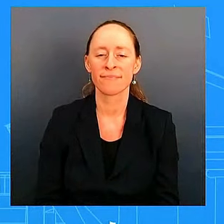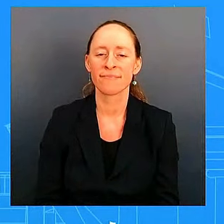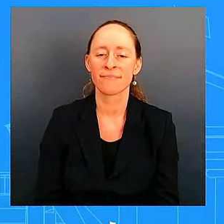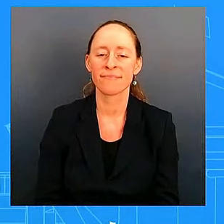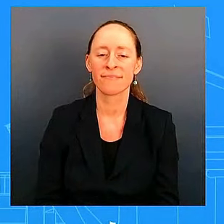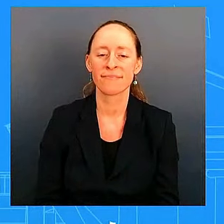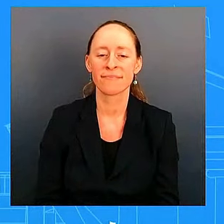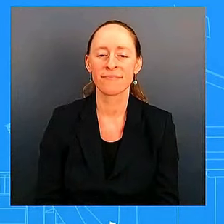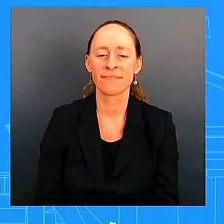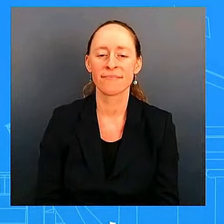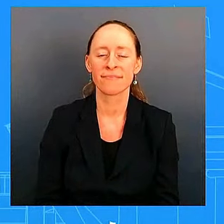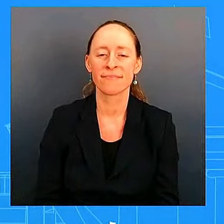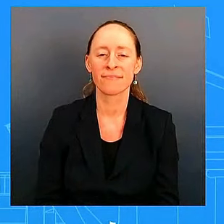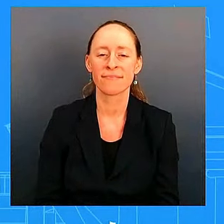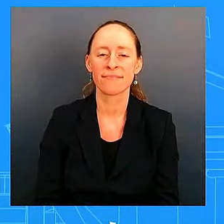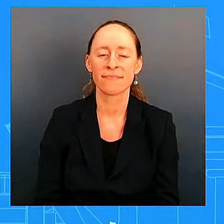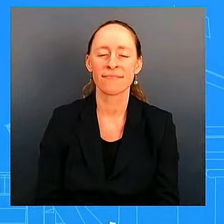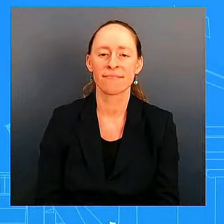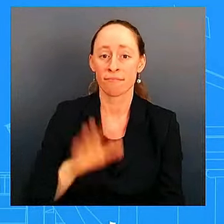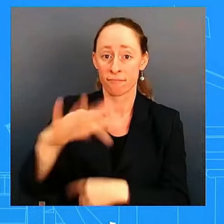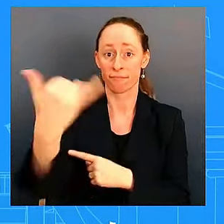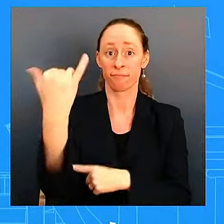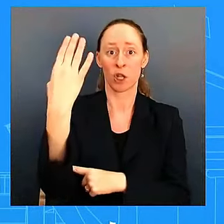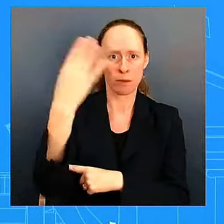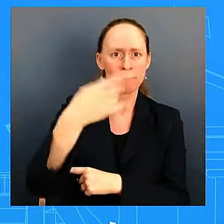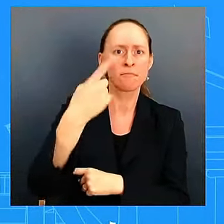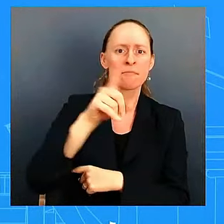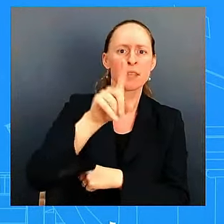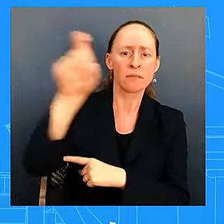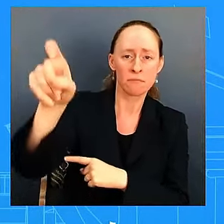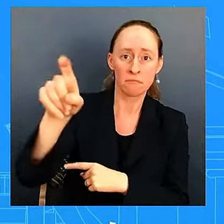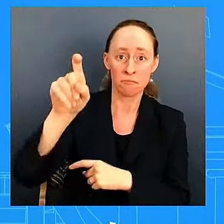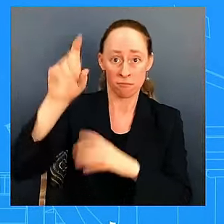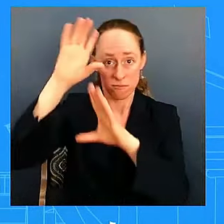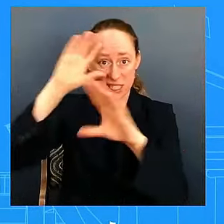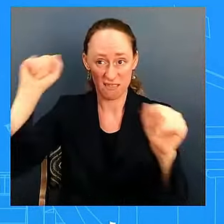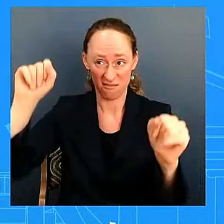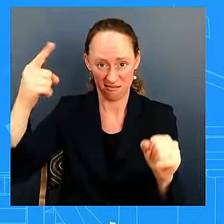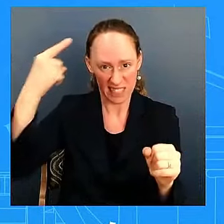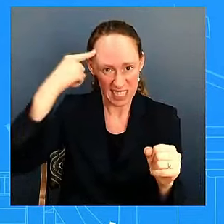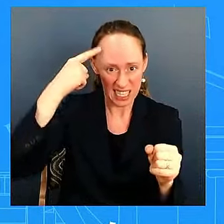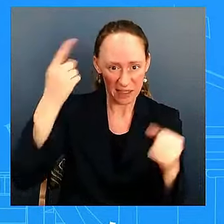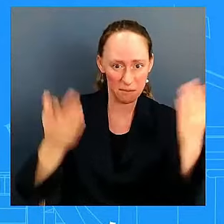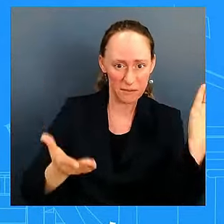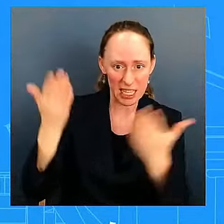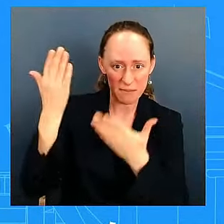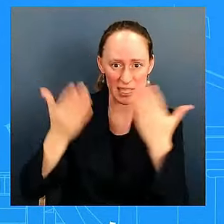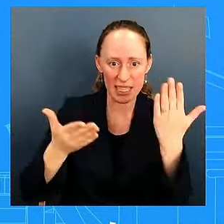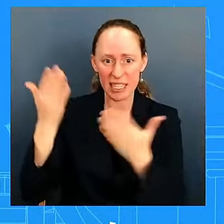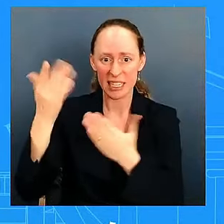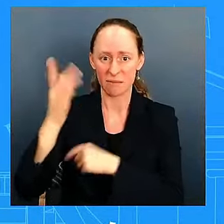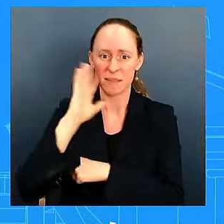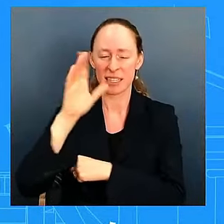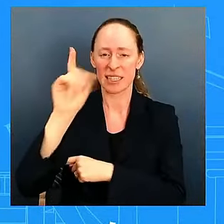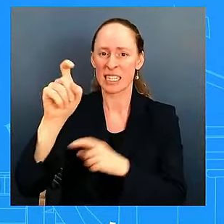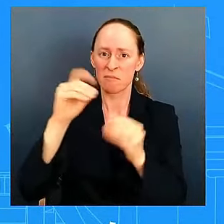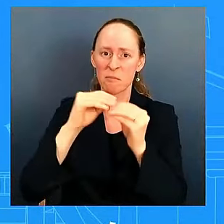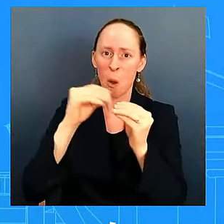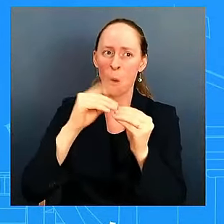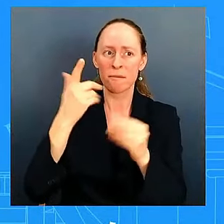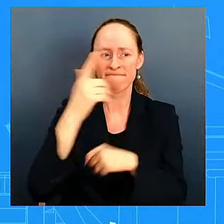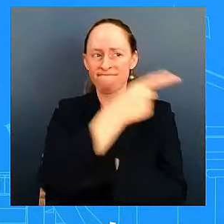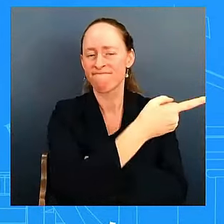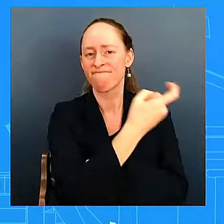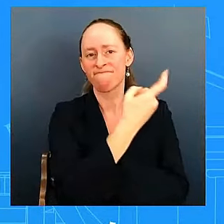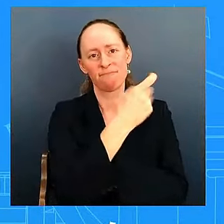when will he send that to the hill and does he have a dollar figure in mind yet and so look you know that we provided a robust uh